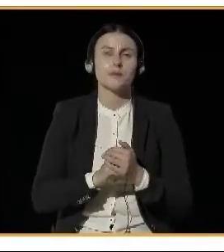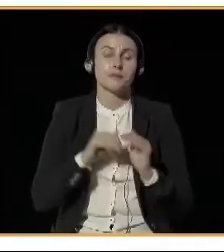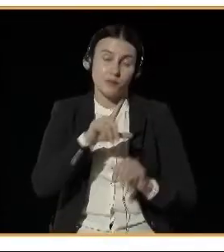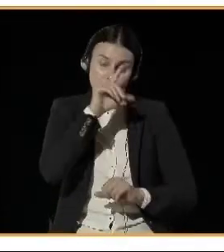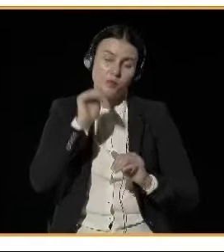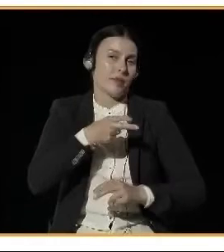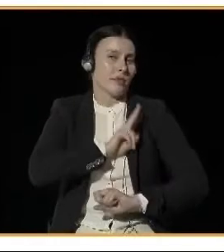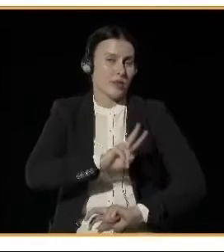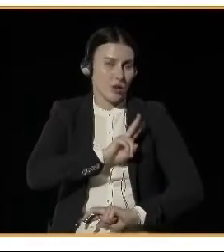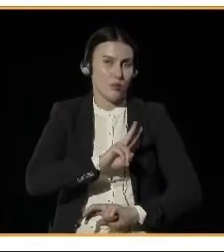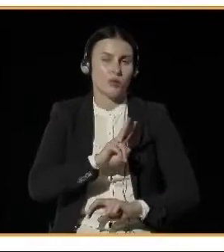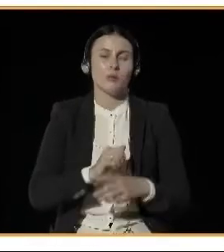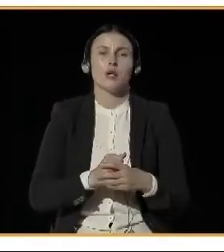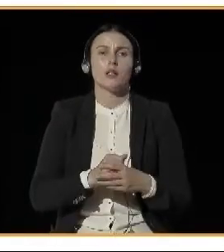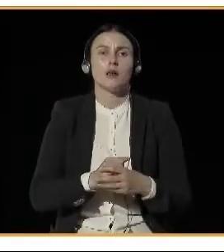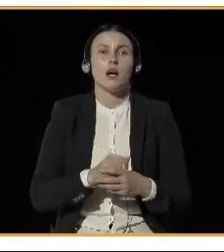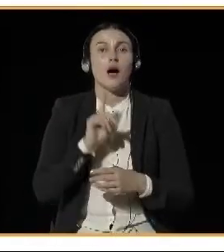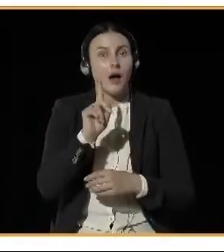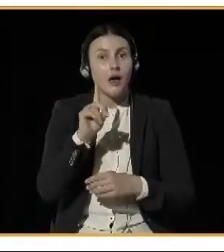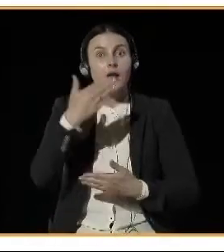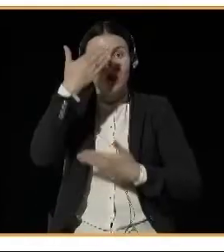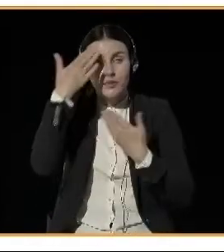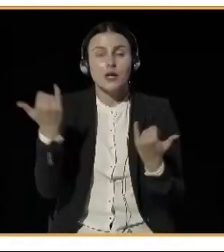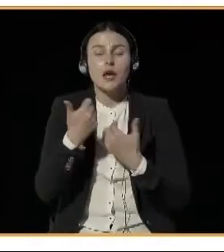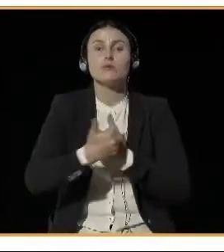why they had to be made.